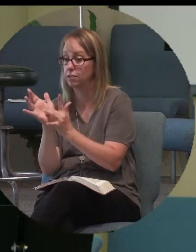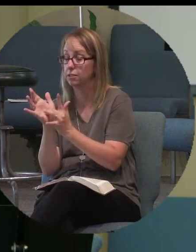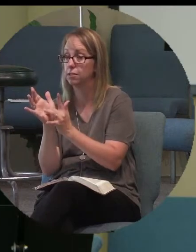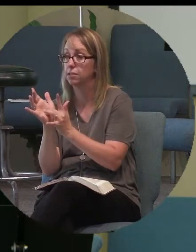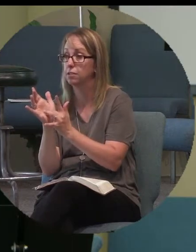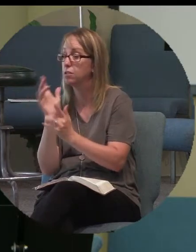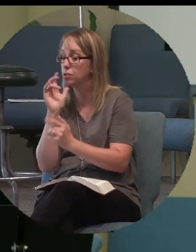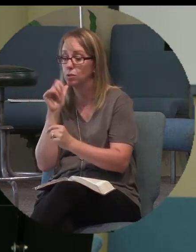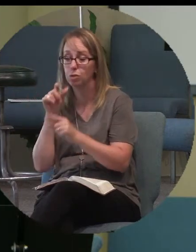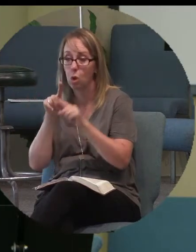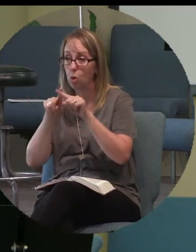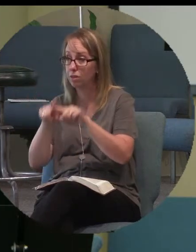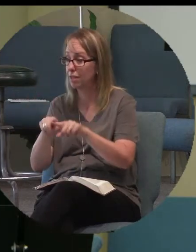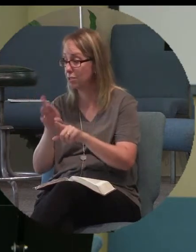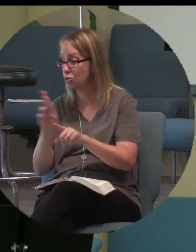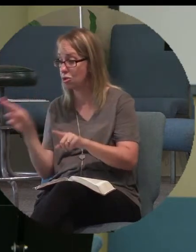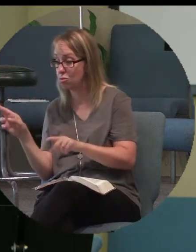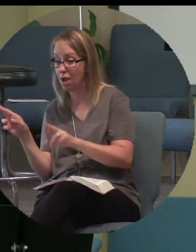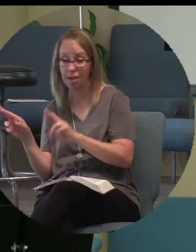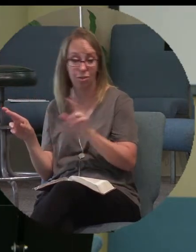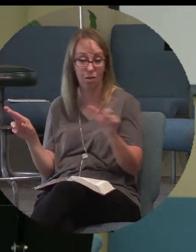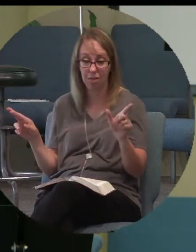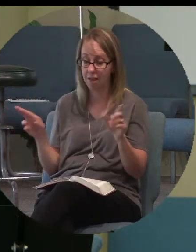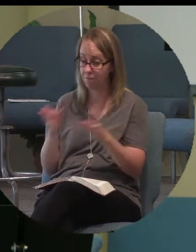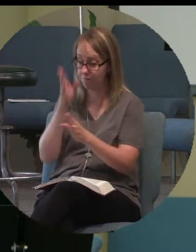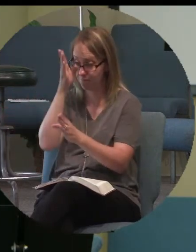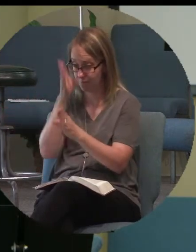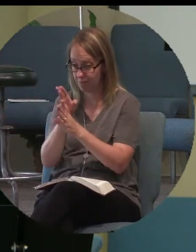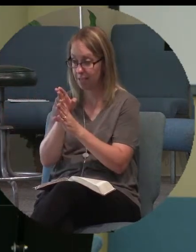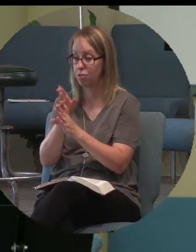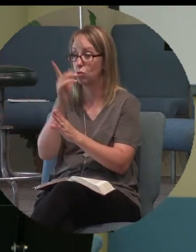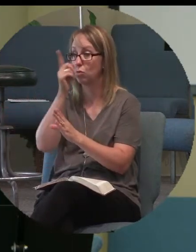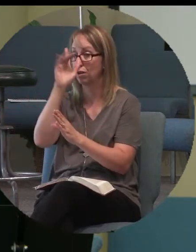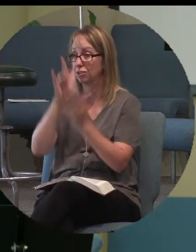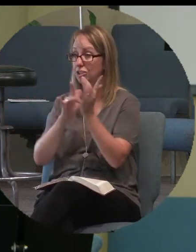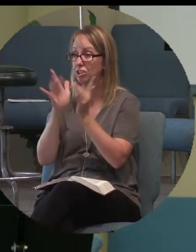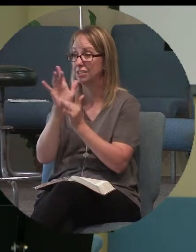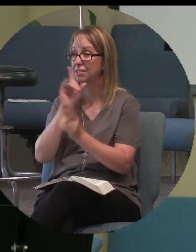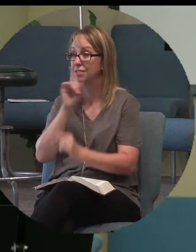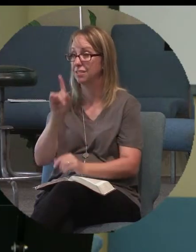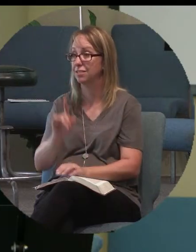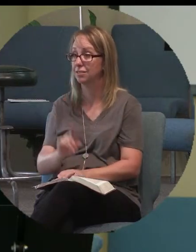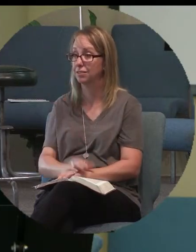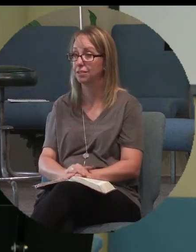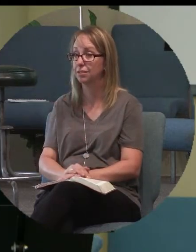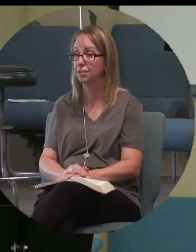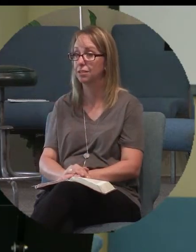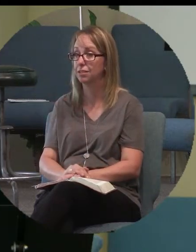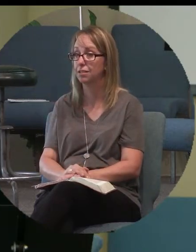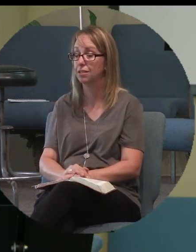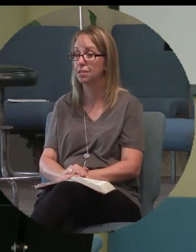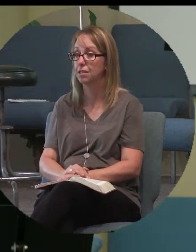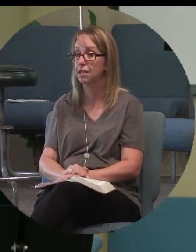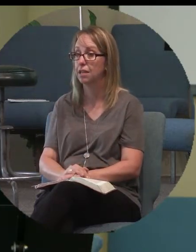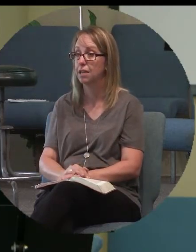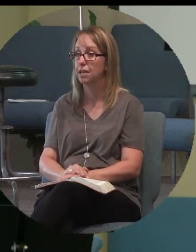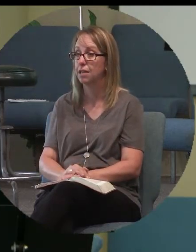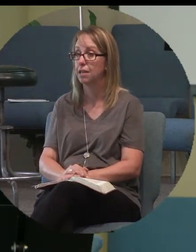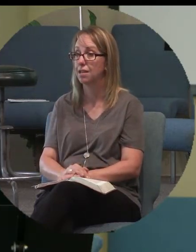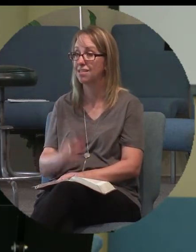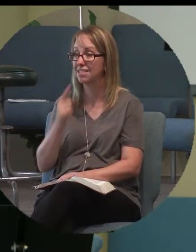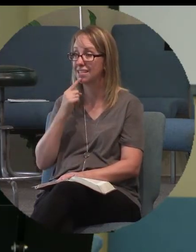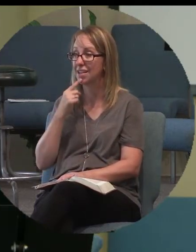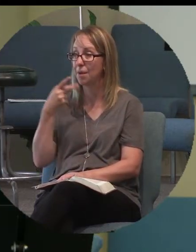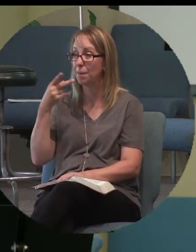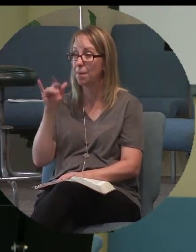Don't lean to the right. Don't lean to the left. Stand in the center where he's at. I mean, he said, Paul says, there's a very,